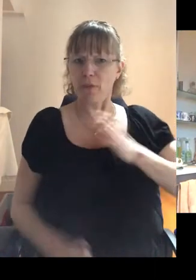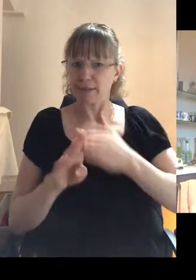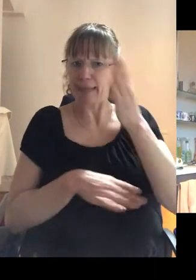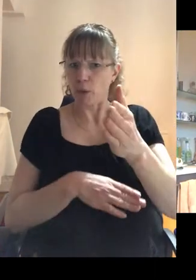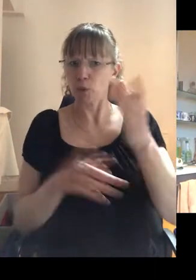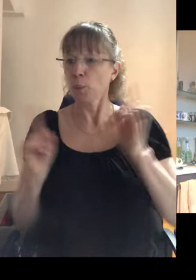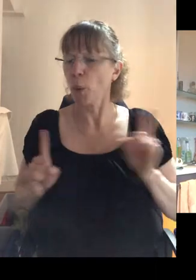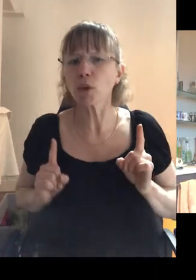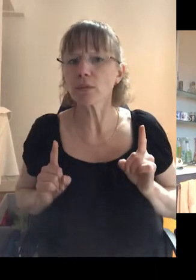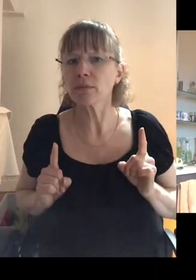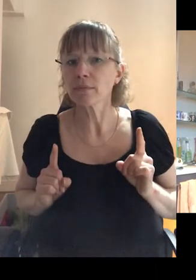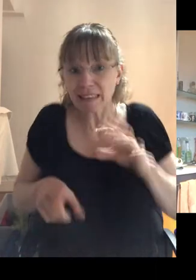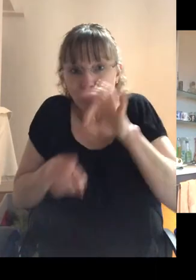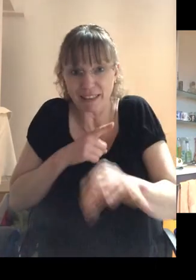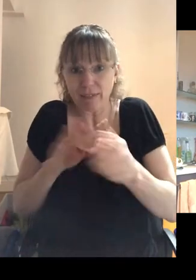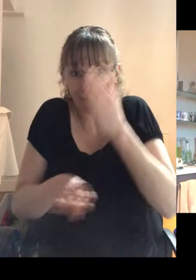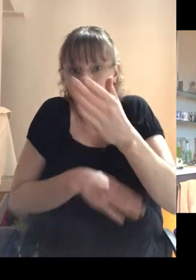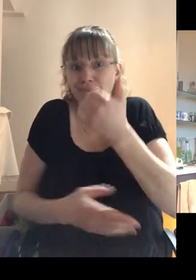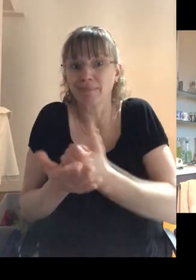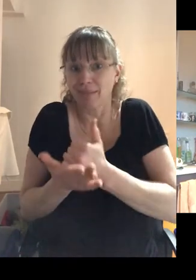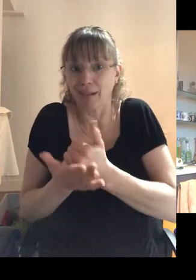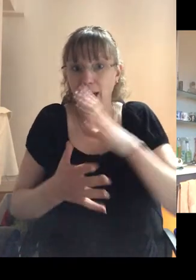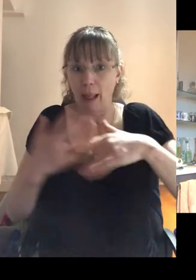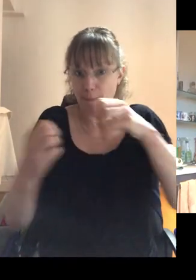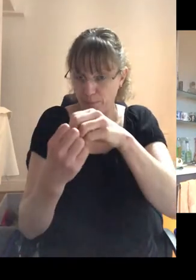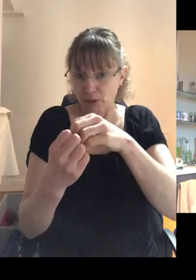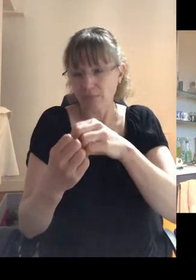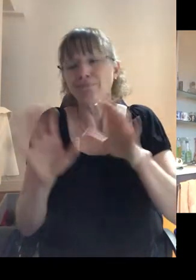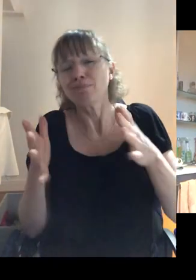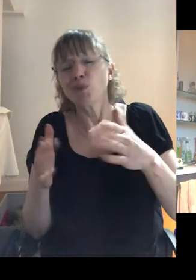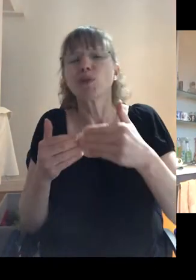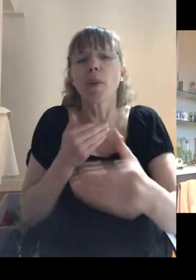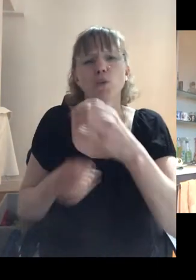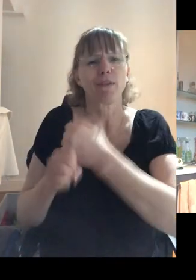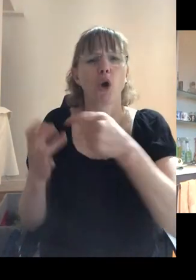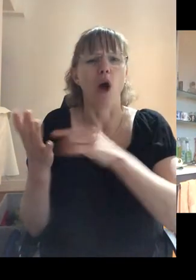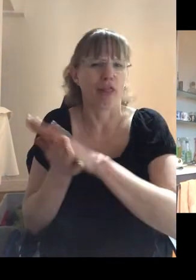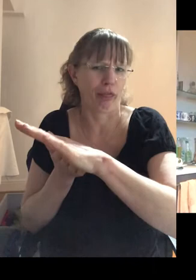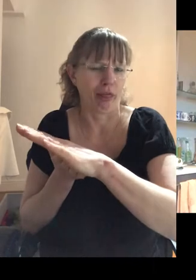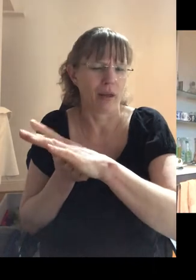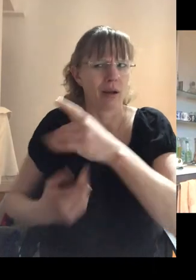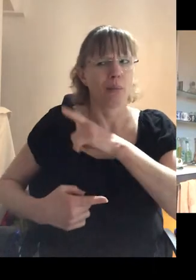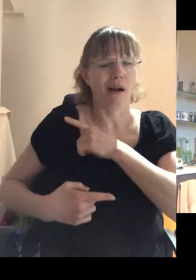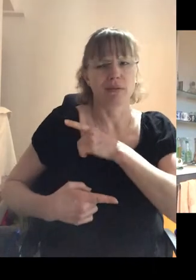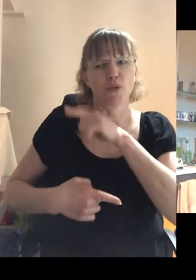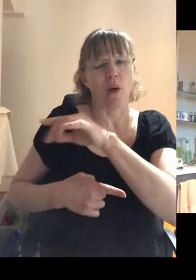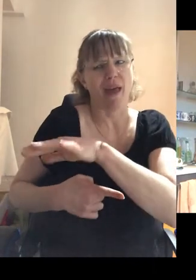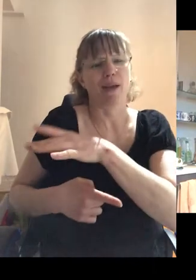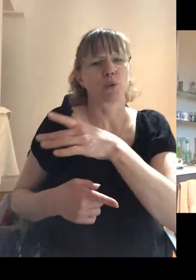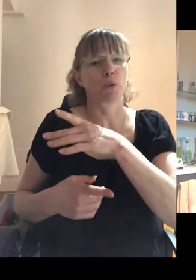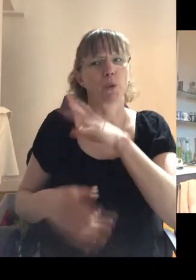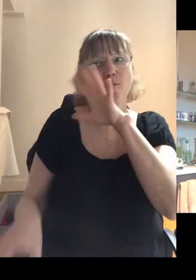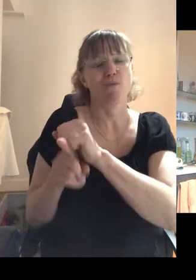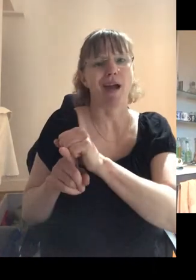I went out to the clubs and particularly to gay clubs, less so with the guts, because I wasn't out there hoping to date. I was out there to dance,